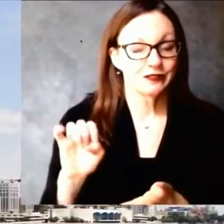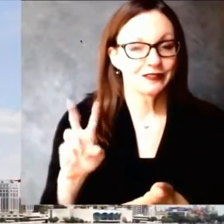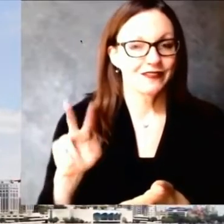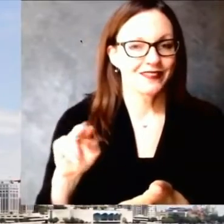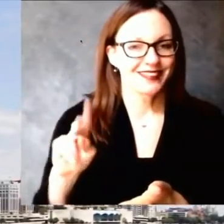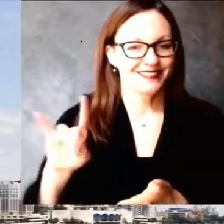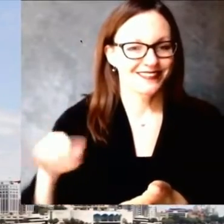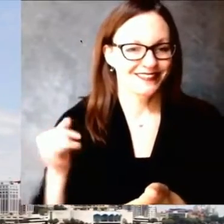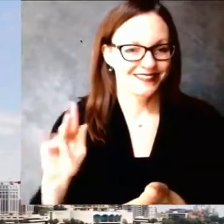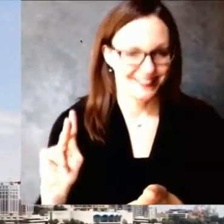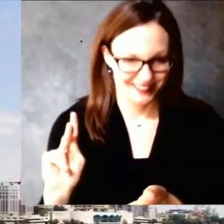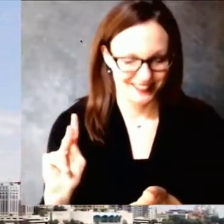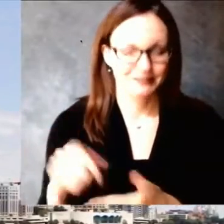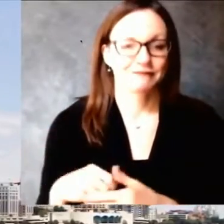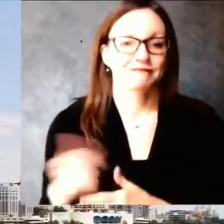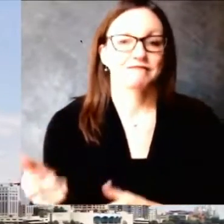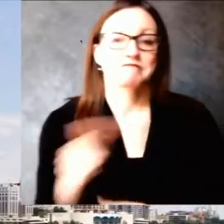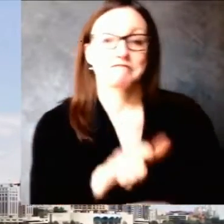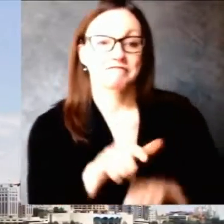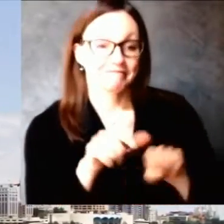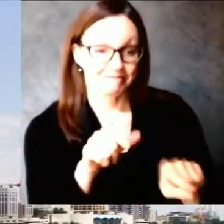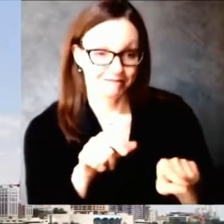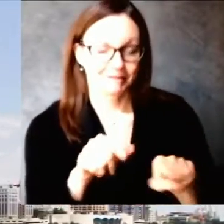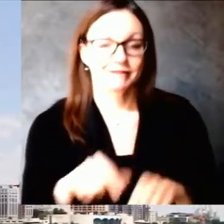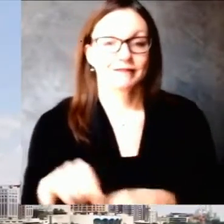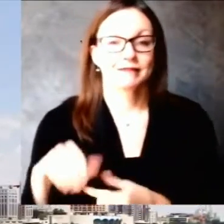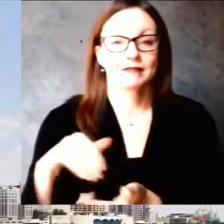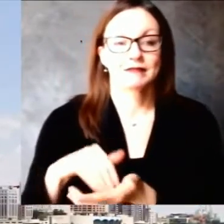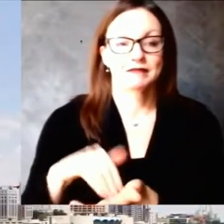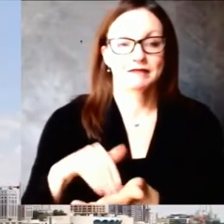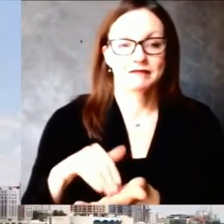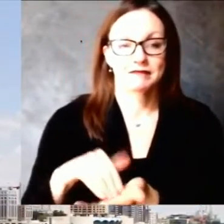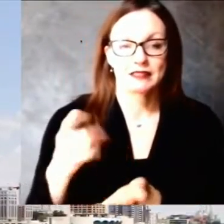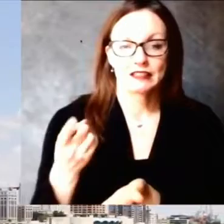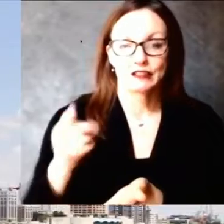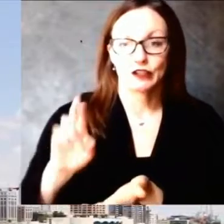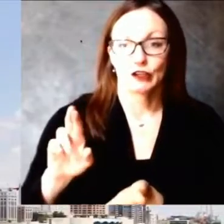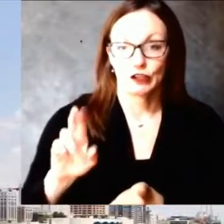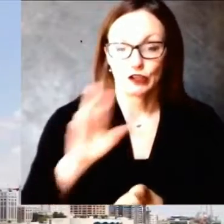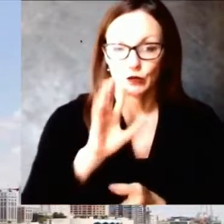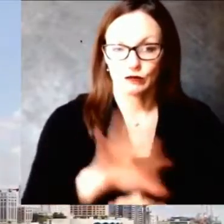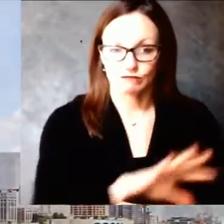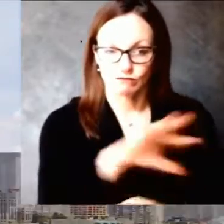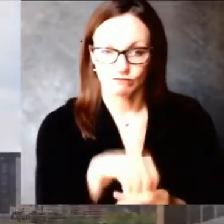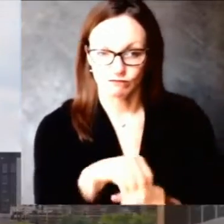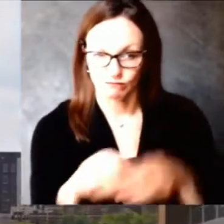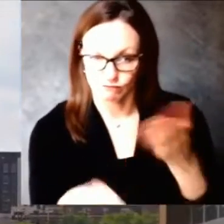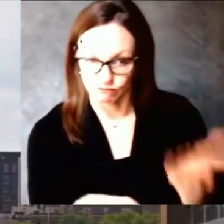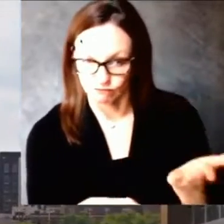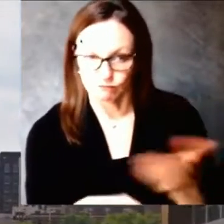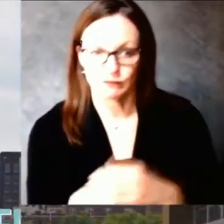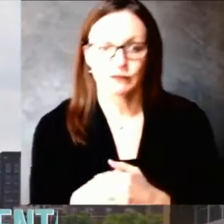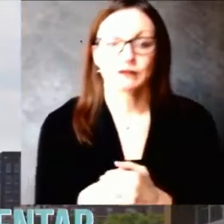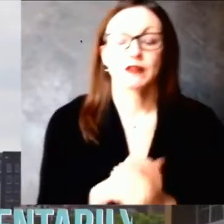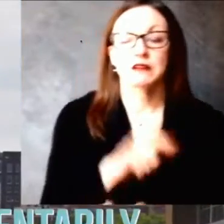team. And we will begin today's briefing with remarks from Deputy Secretary Julie Willems Van Dyke. Julie?